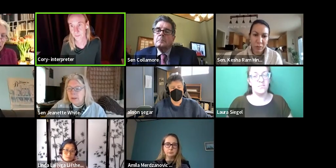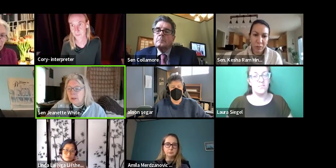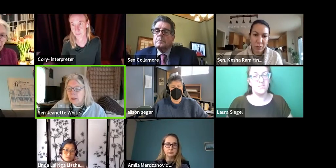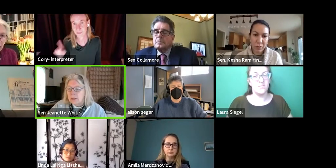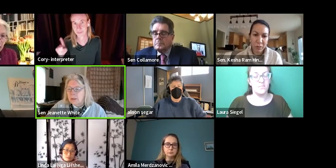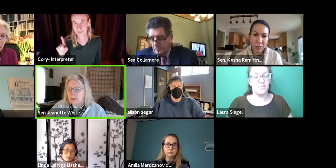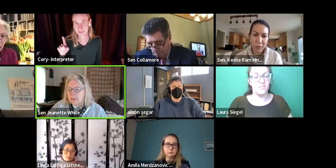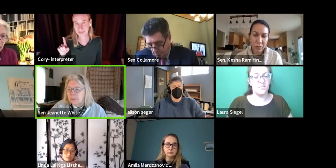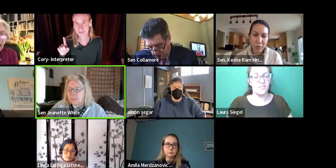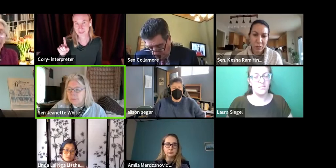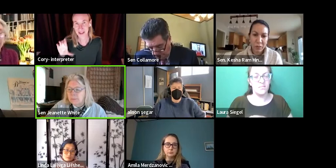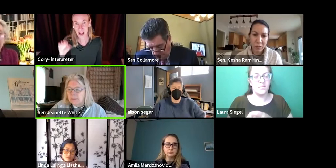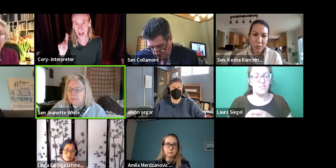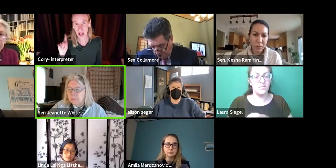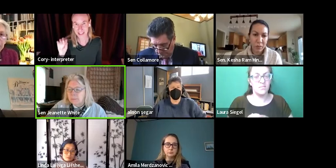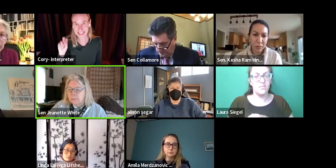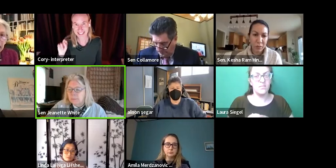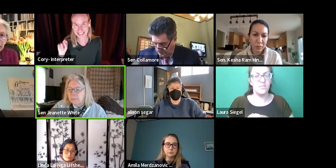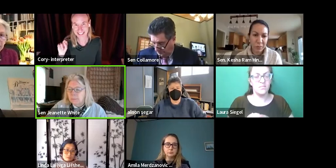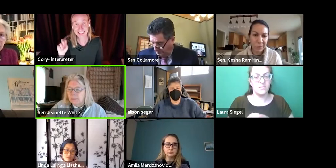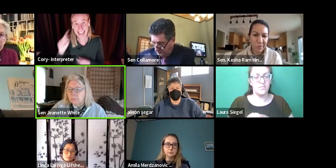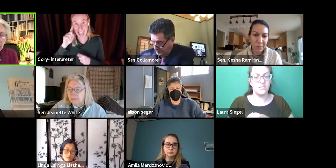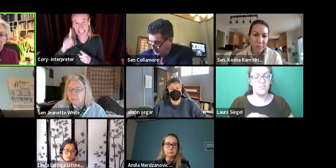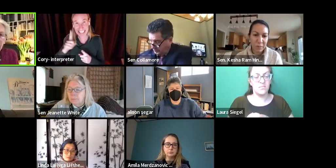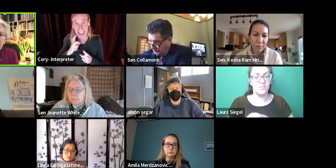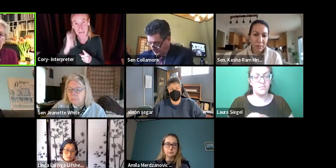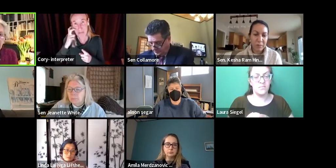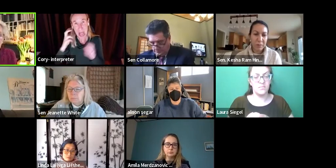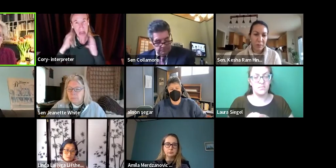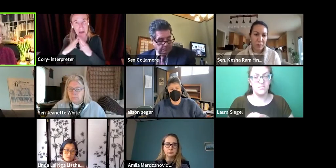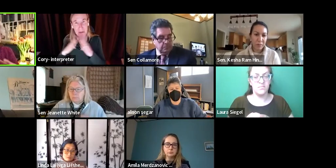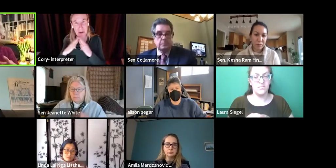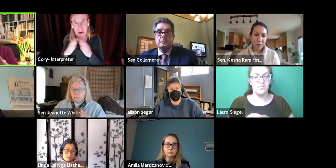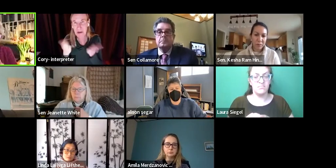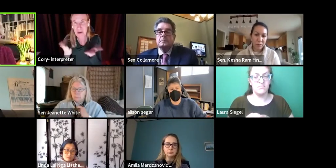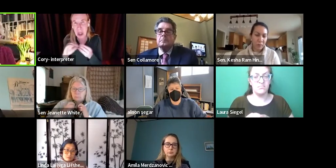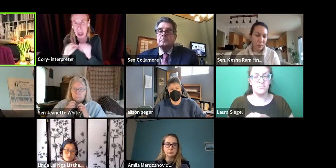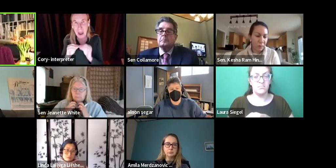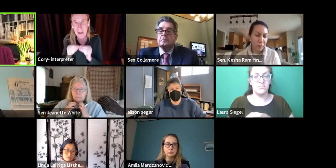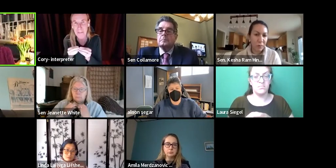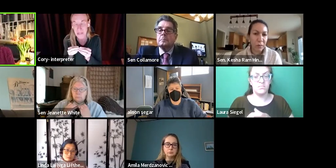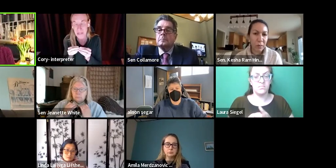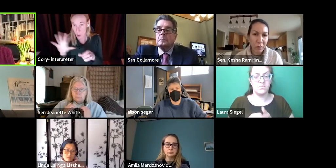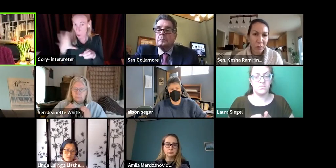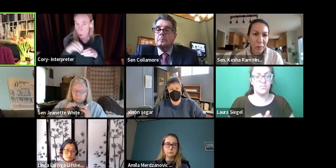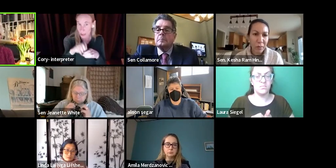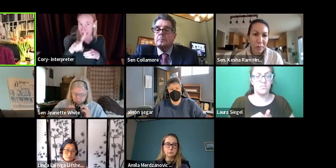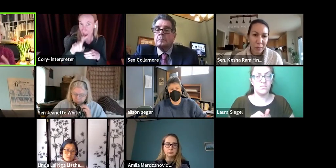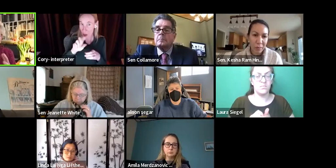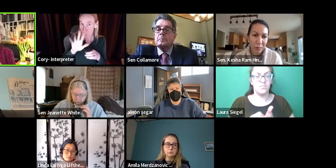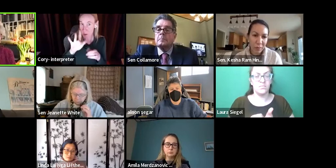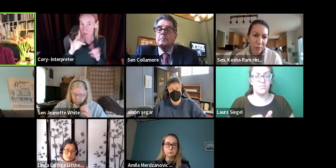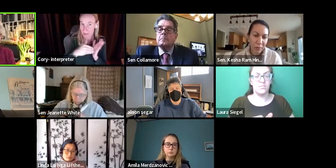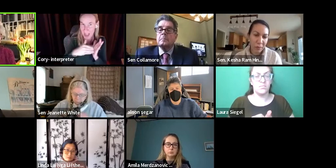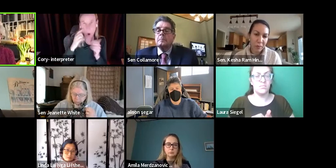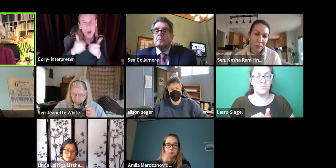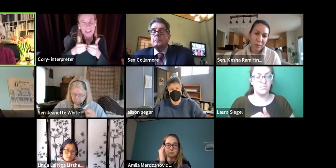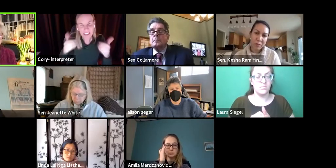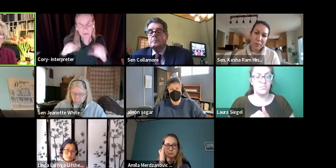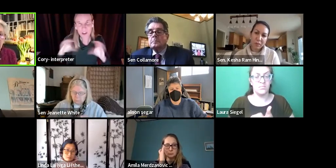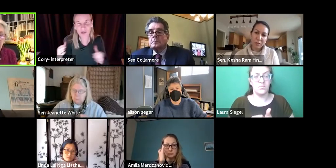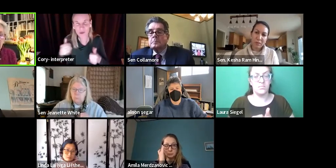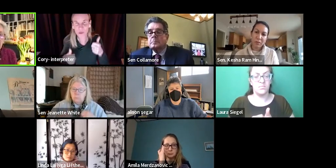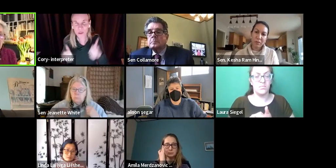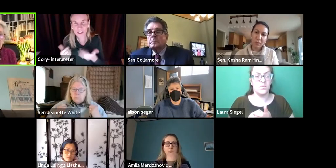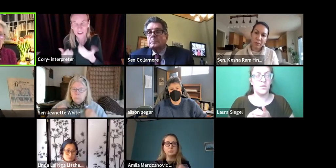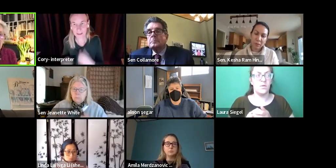Yes, Sarah Clarkson. And the deaf, blind community. What are you incorporating them into that number? Or are they a separate and distinct